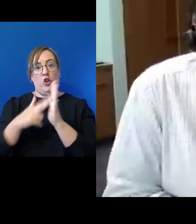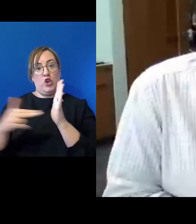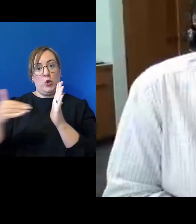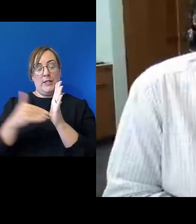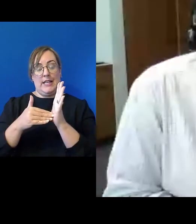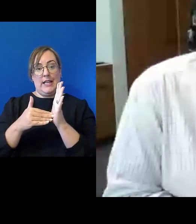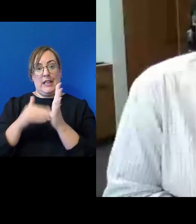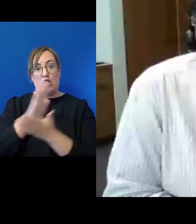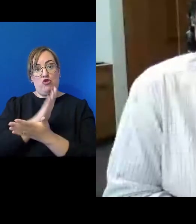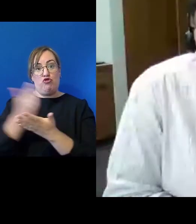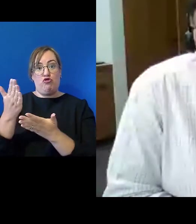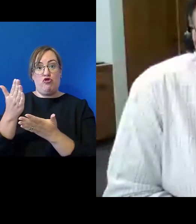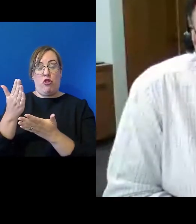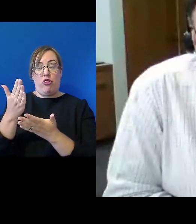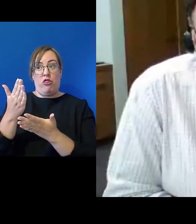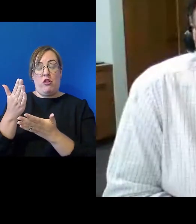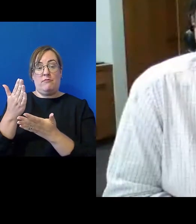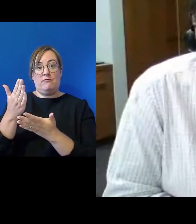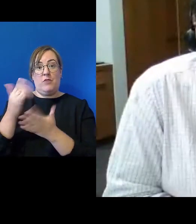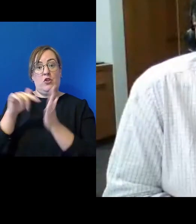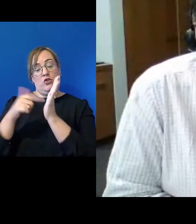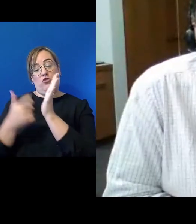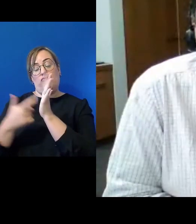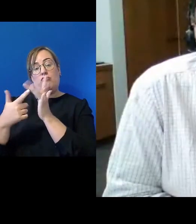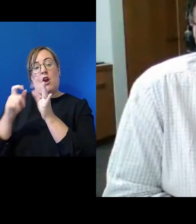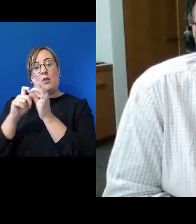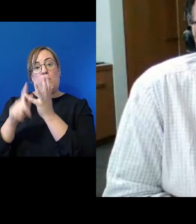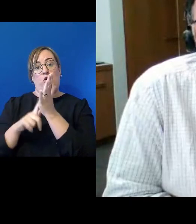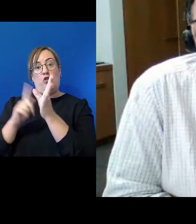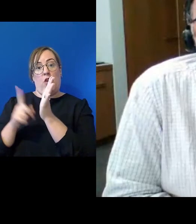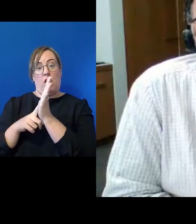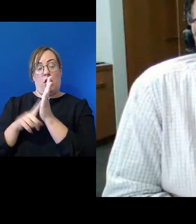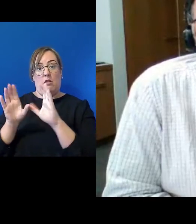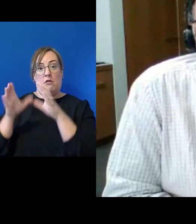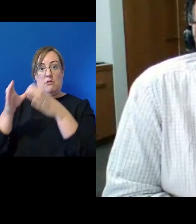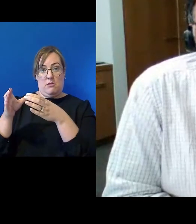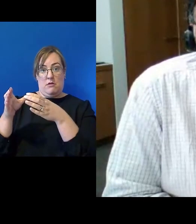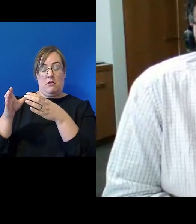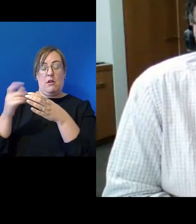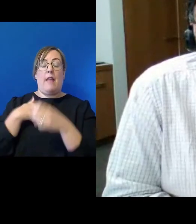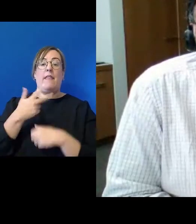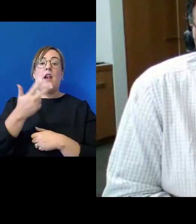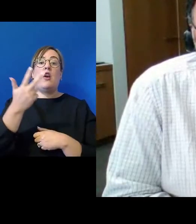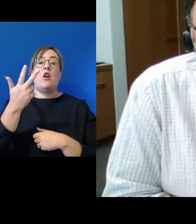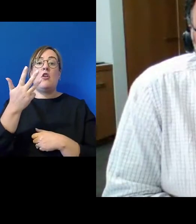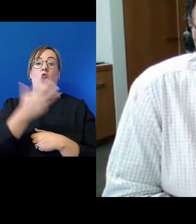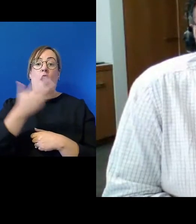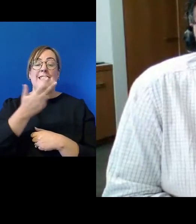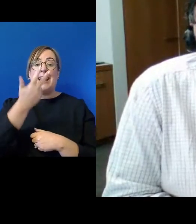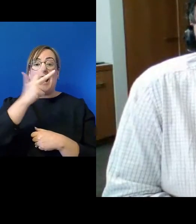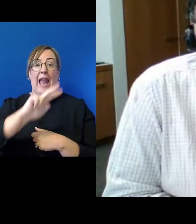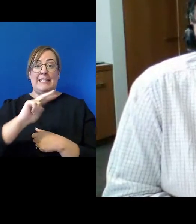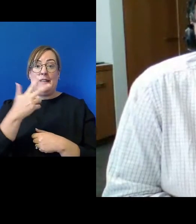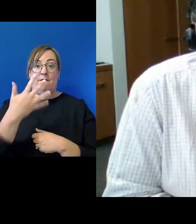Zealand's Truth and Reconciliation Tribunal, which had been established in 1975 and then in 1985, given